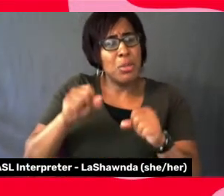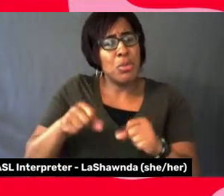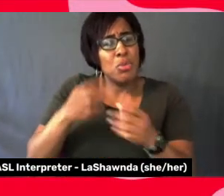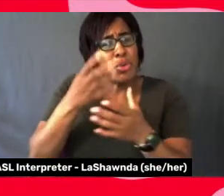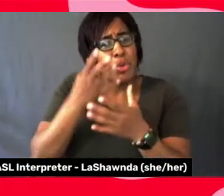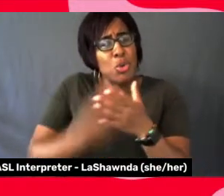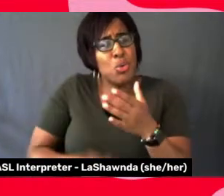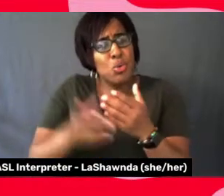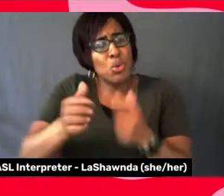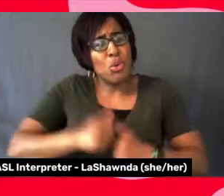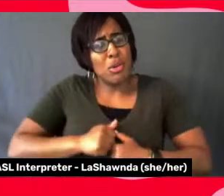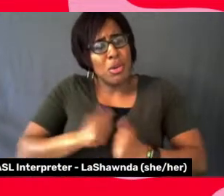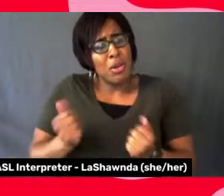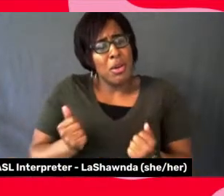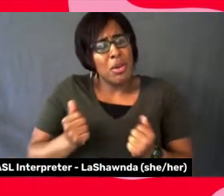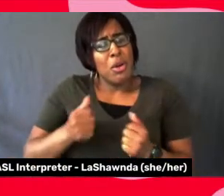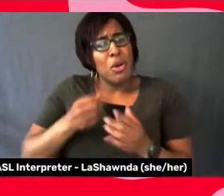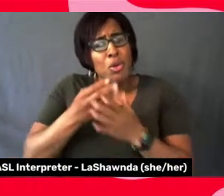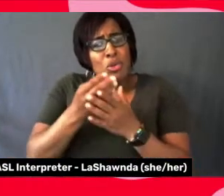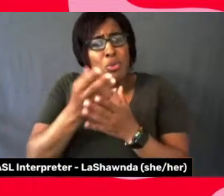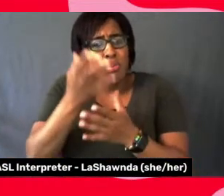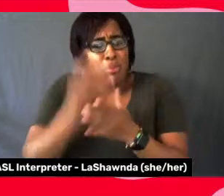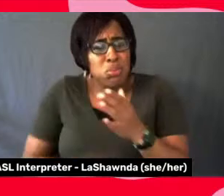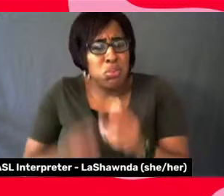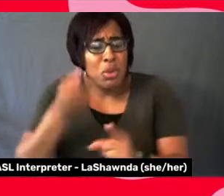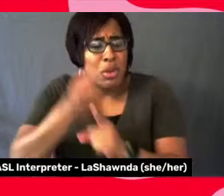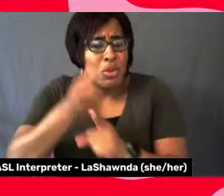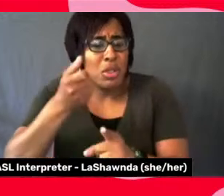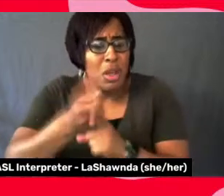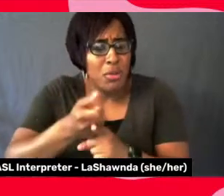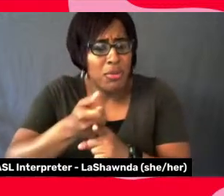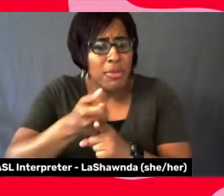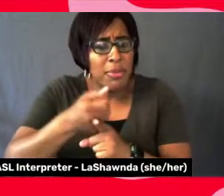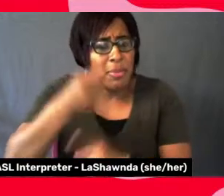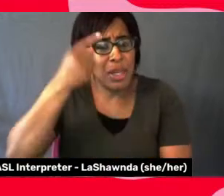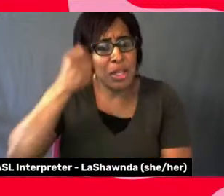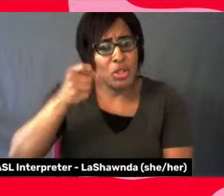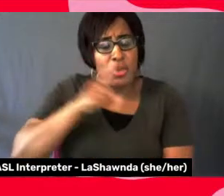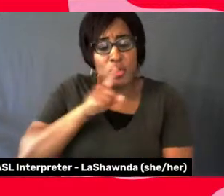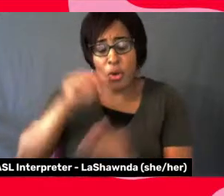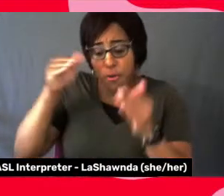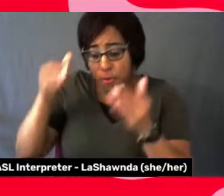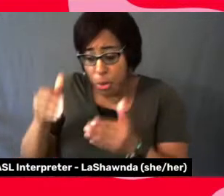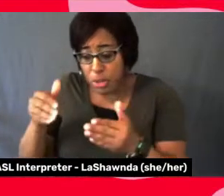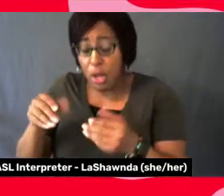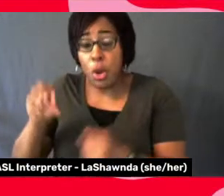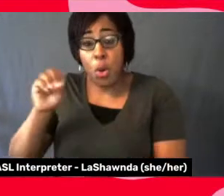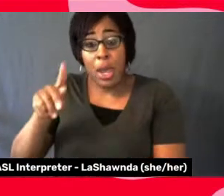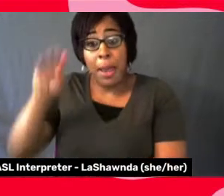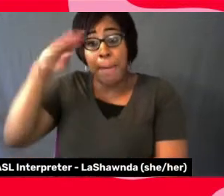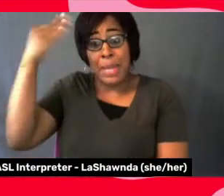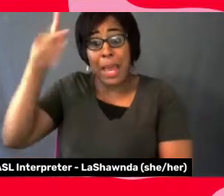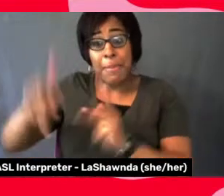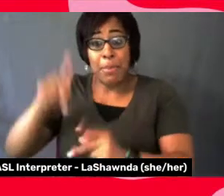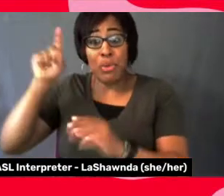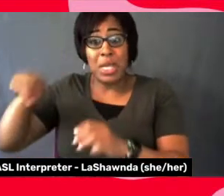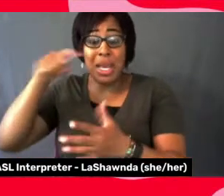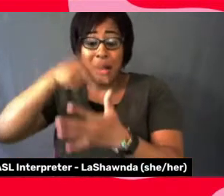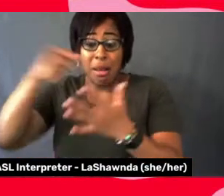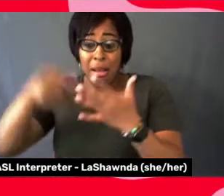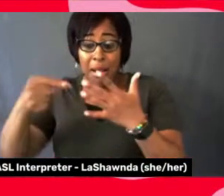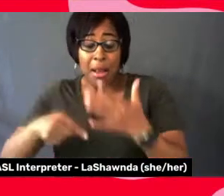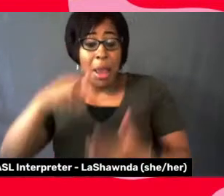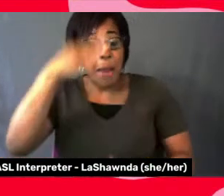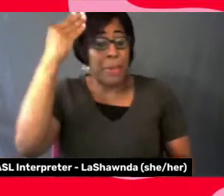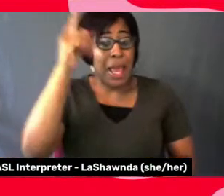you are so focused on what black people need, what black people shouldn't be doing, what